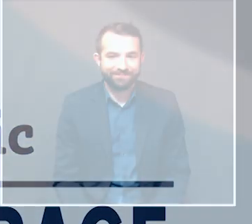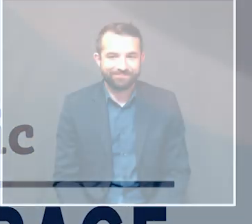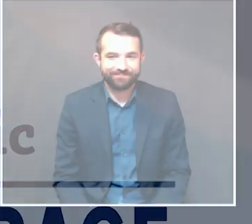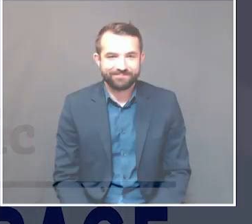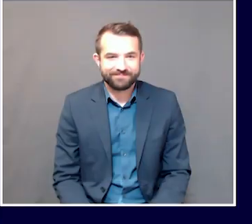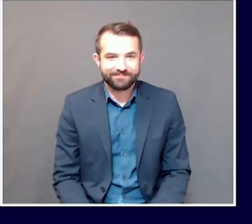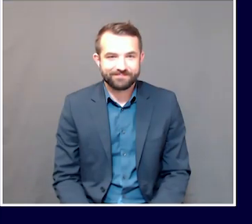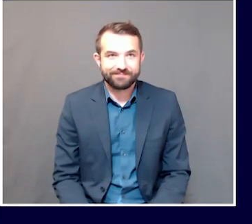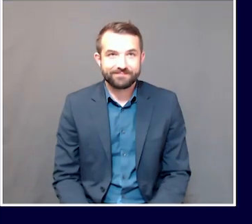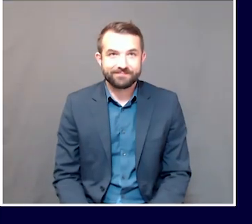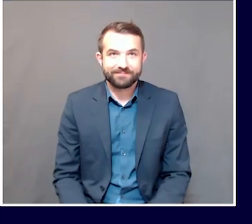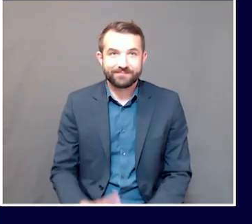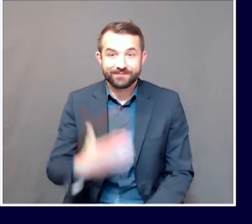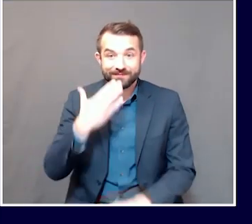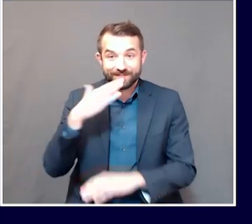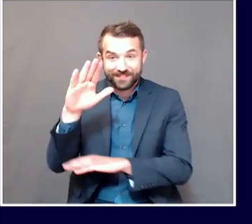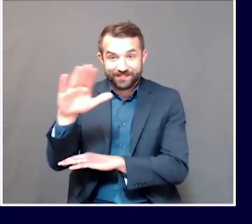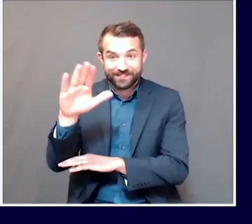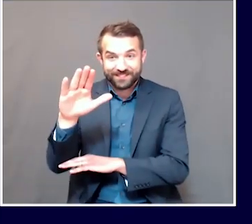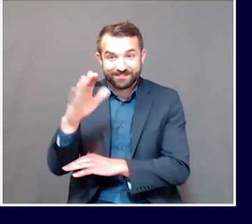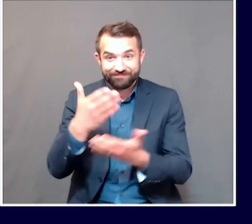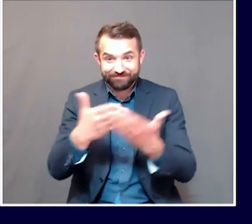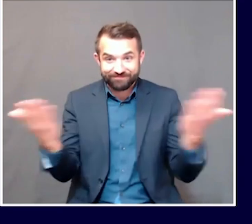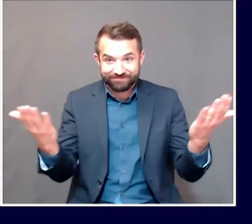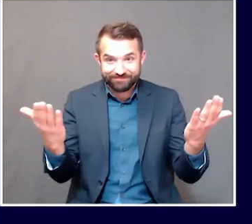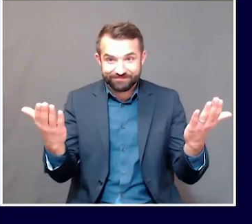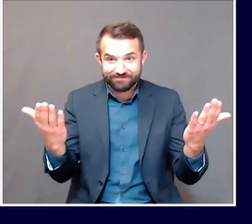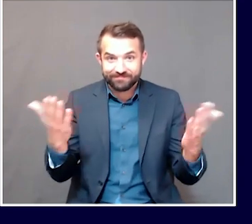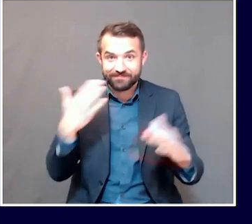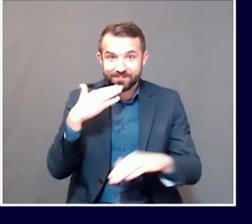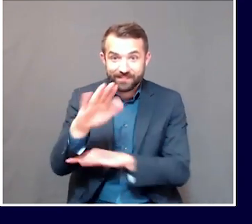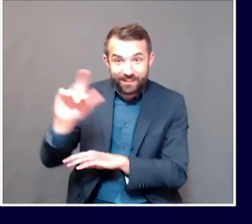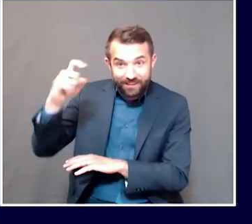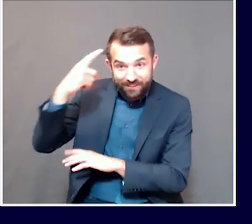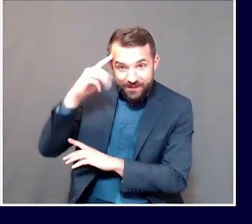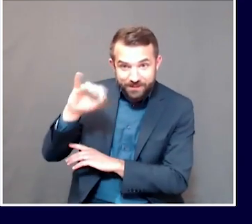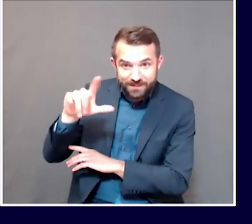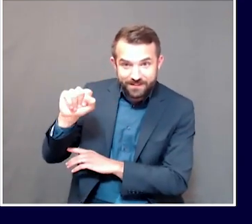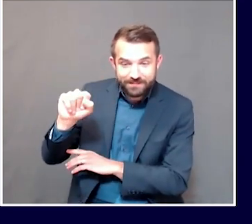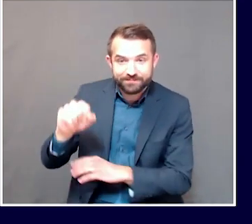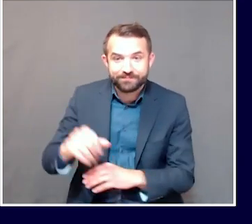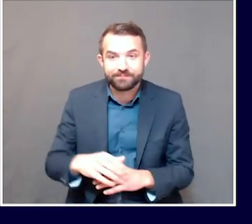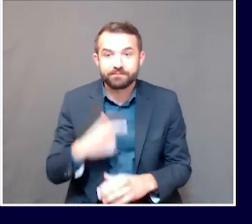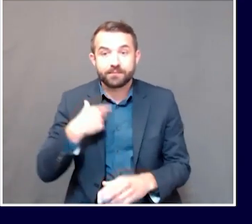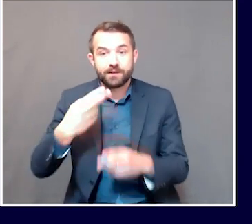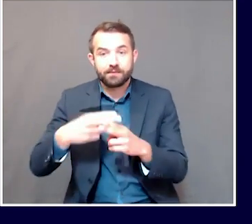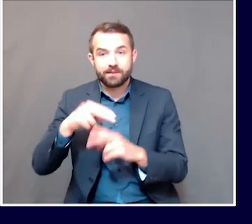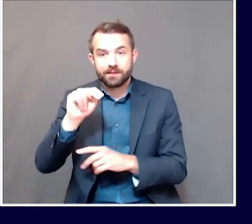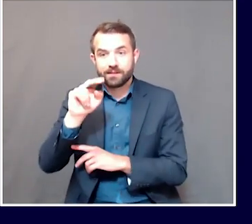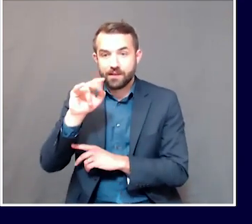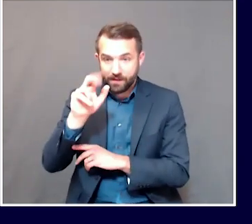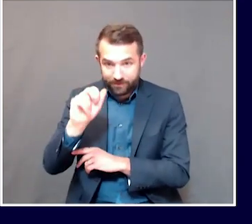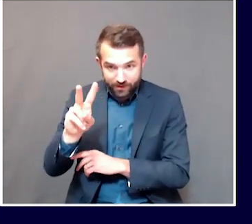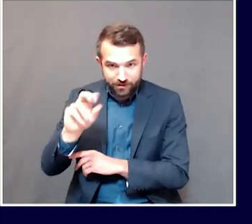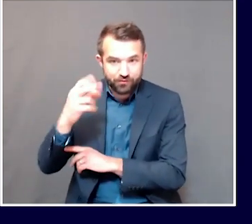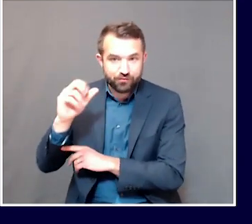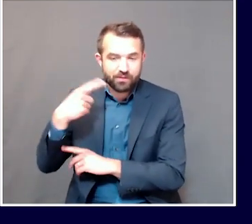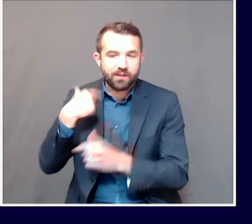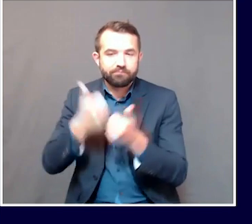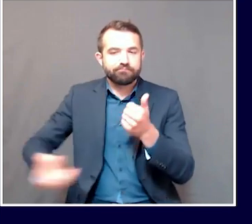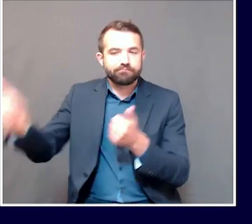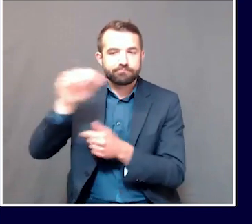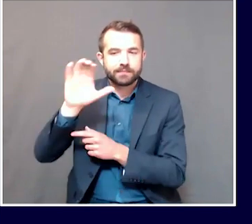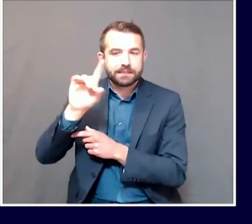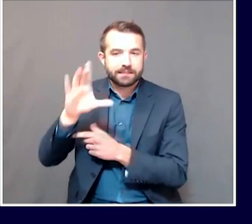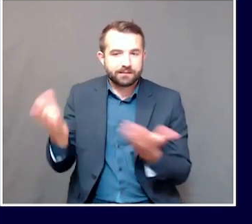Good afternoon everyone and good afternoon Governor Mills. My name is Nirav Shah. I'm the director of the State of Maine Center